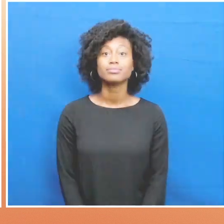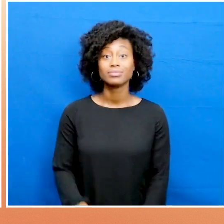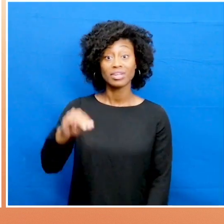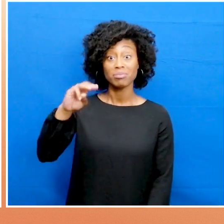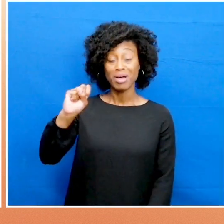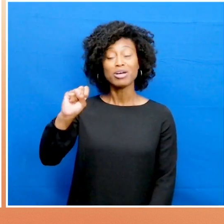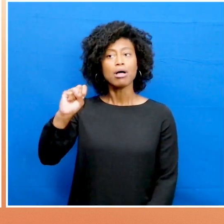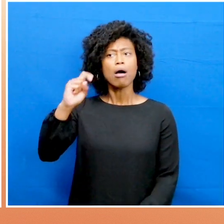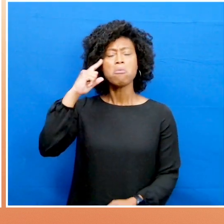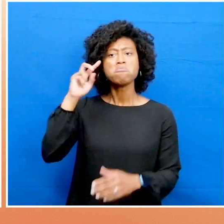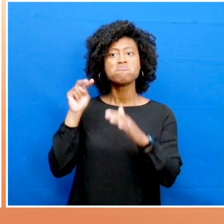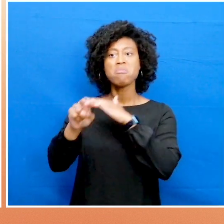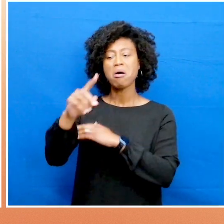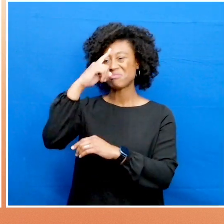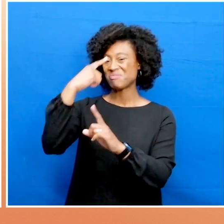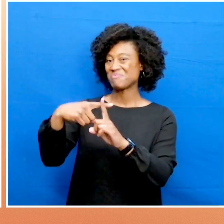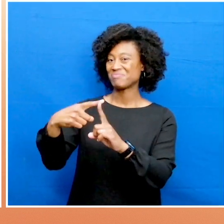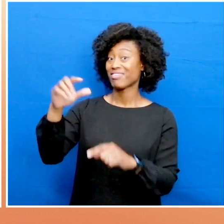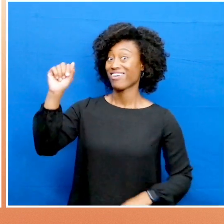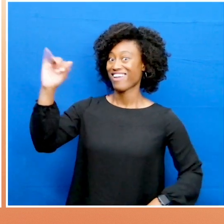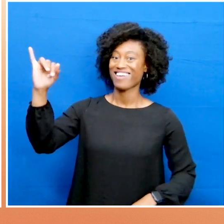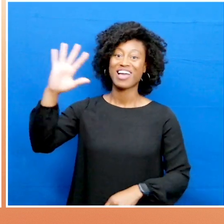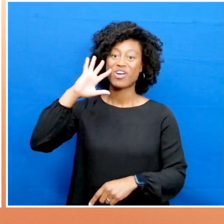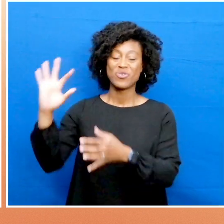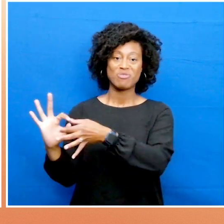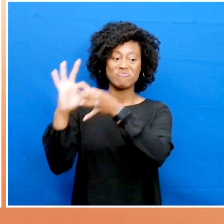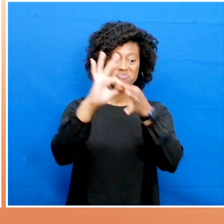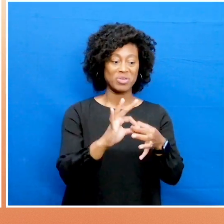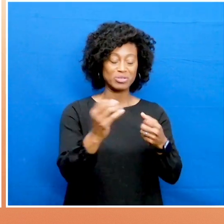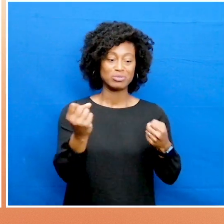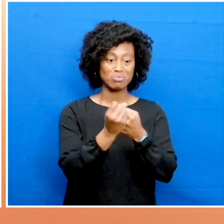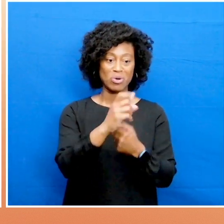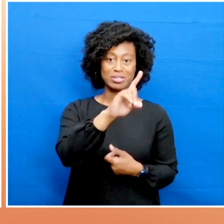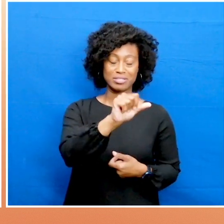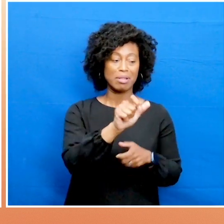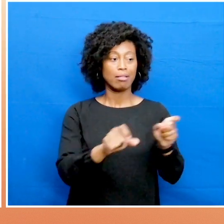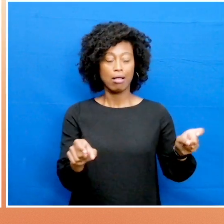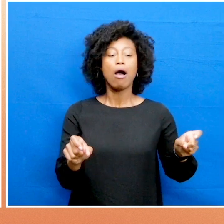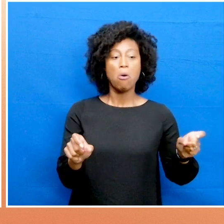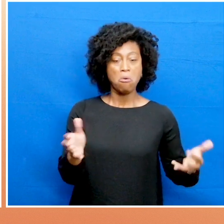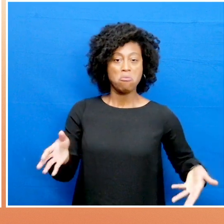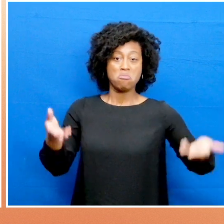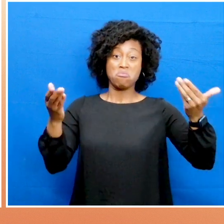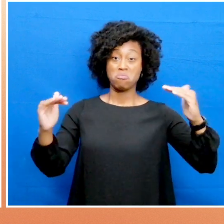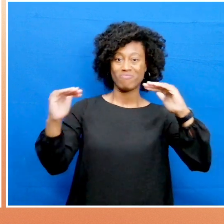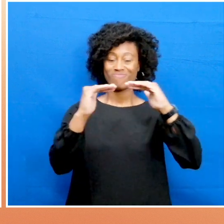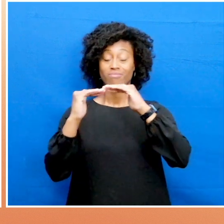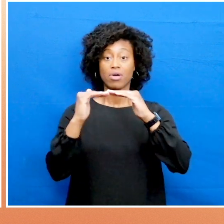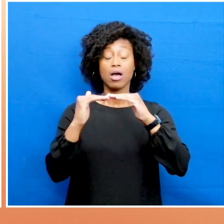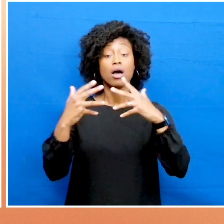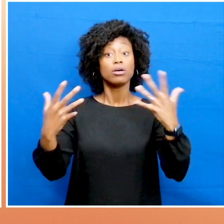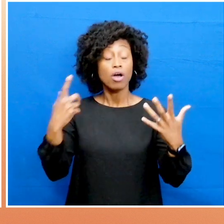Microsoft is optimistic about AI and its potential to help bridge the disability divide. To truly benefit everyone,